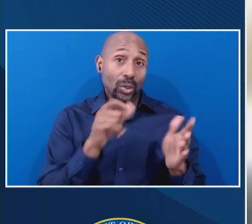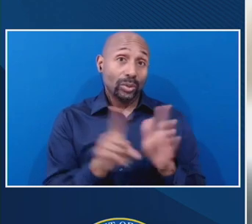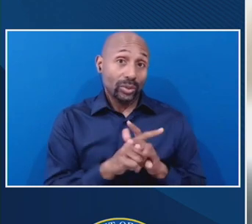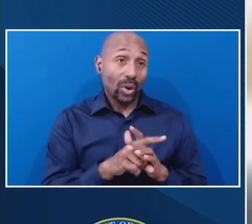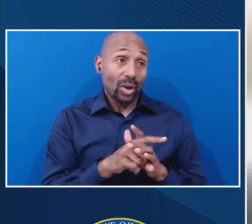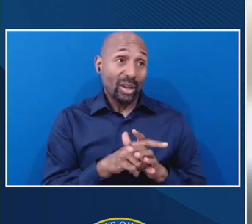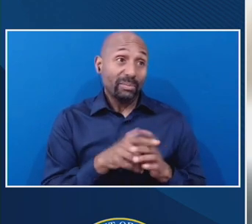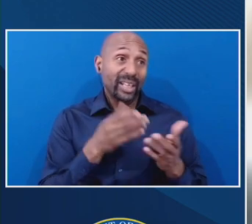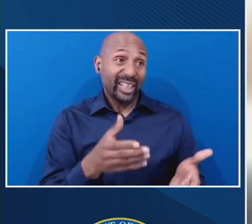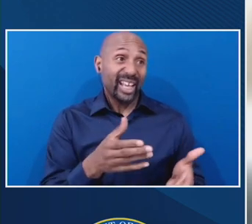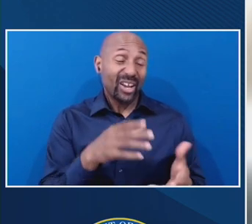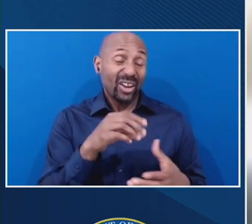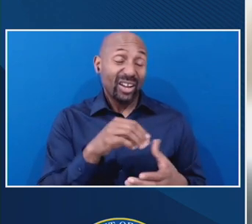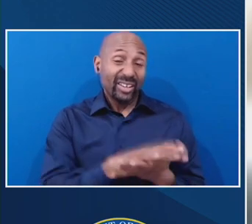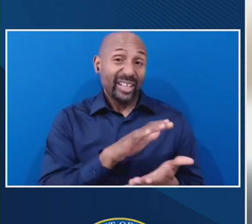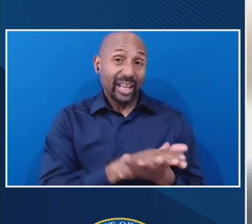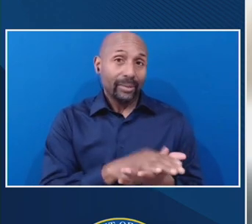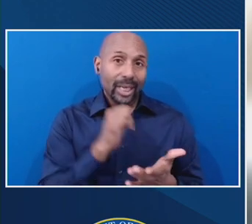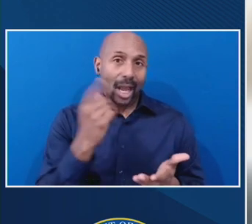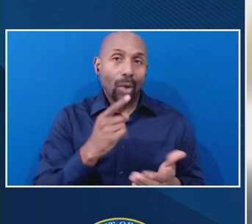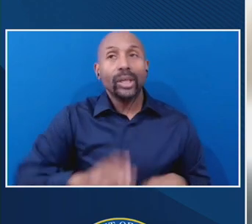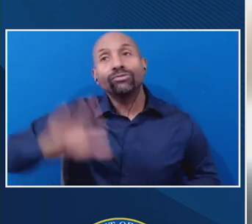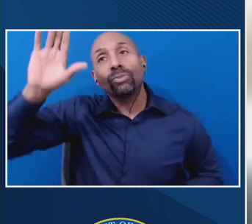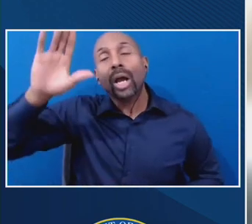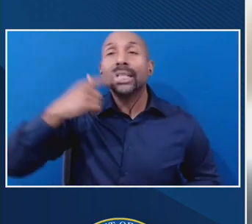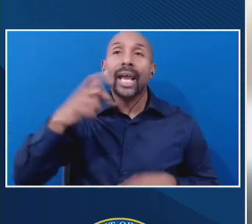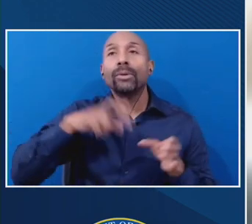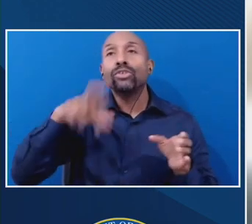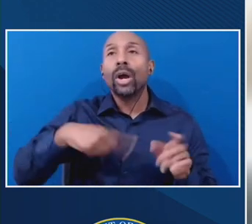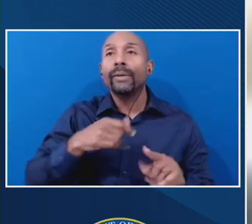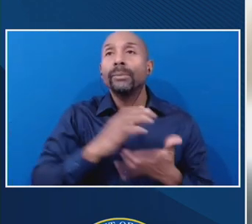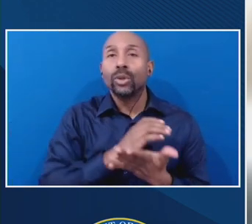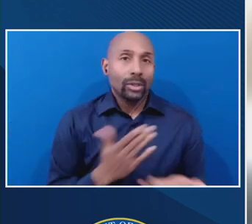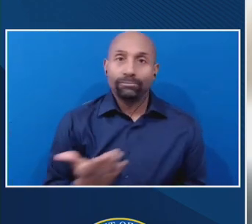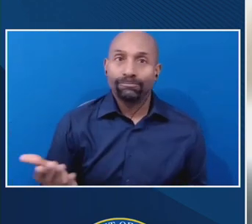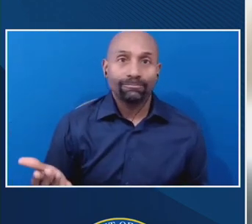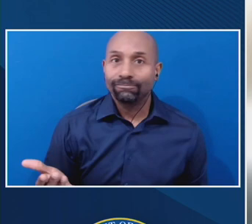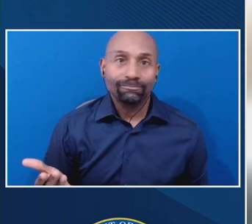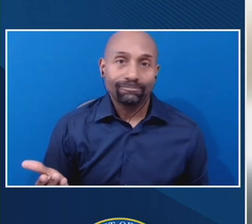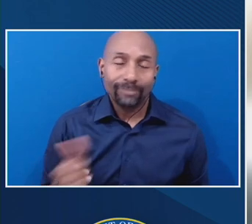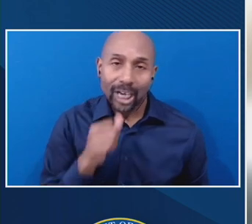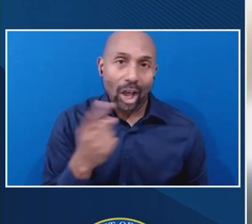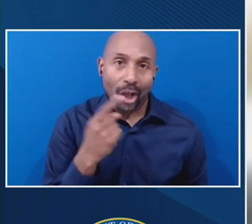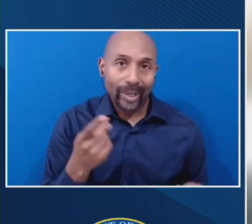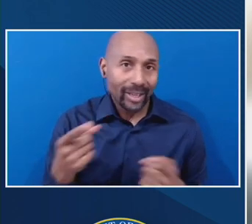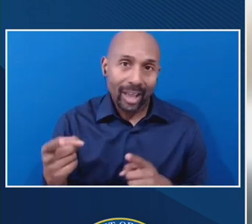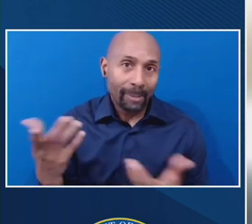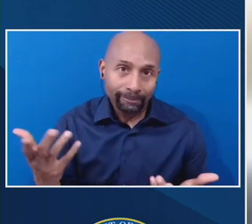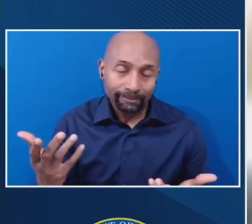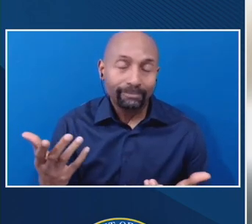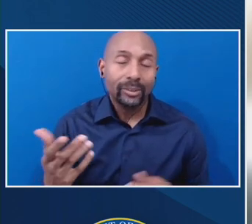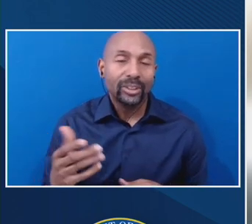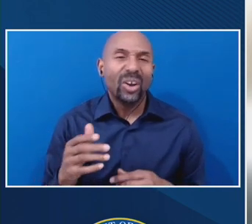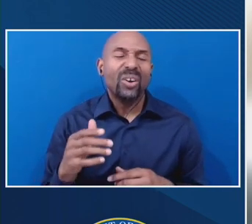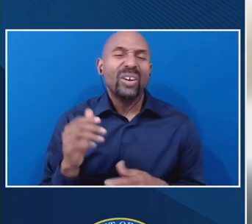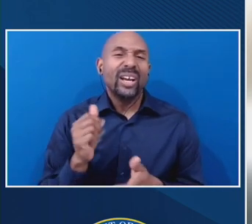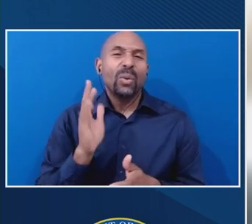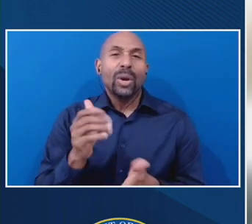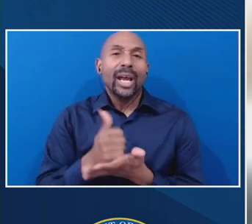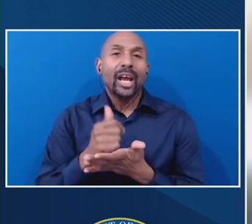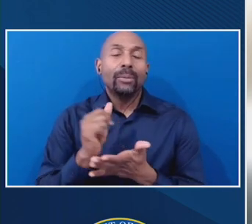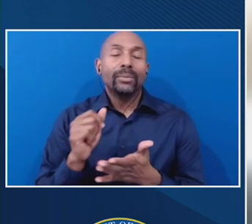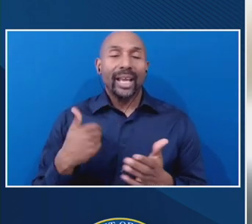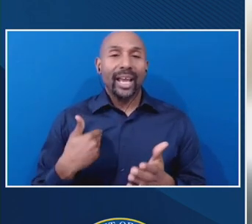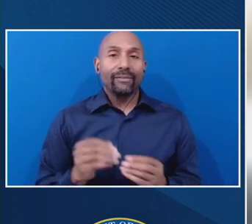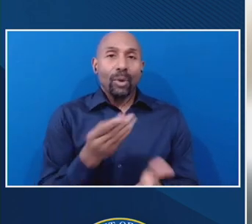to tell you when they're leaving a specific course to withdraw. So I just, you know, it would be helpful to have a bit more evidence of where these